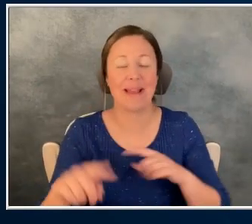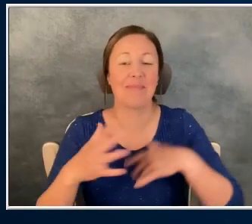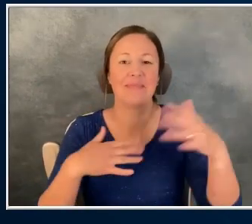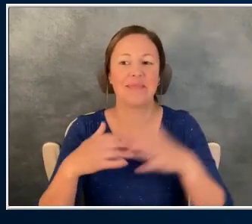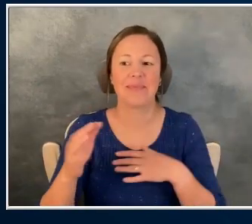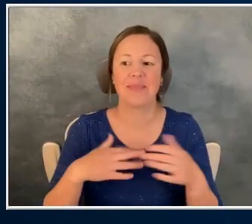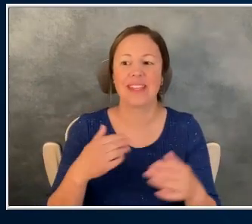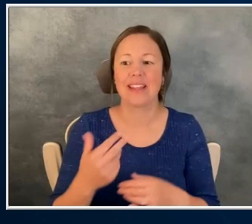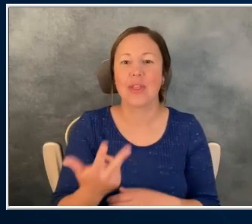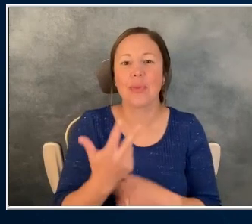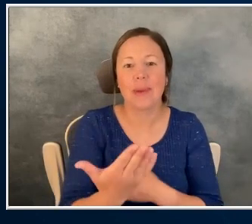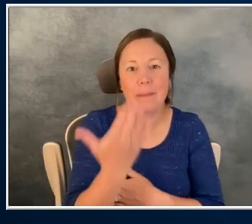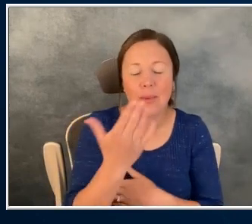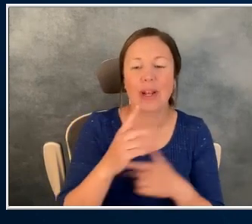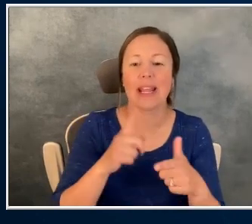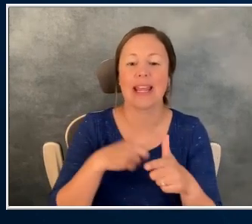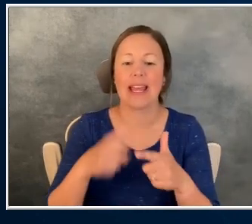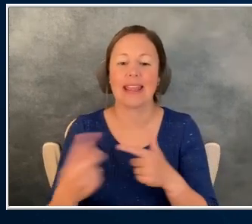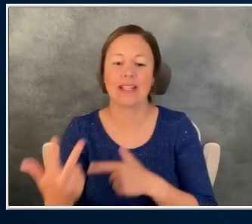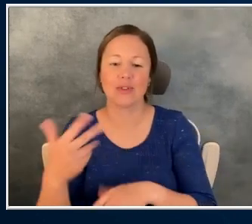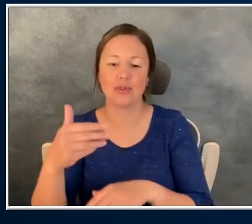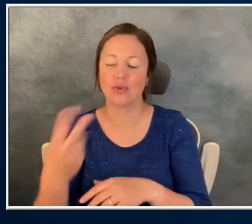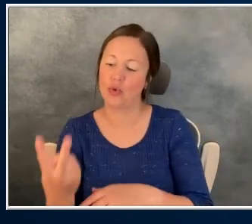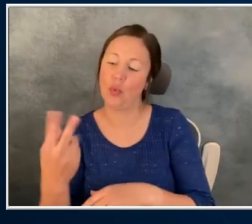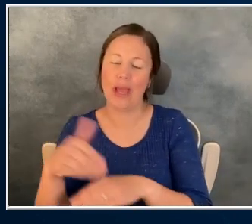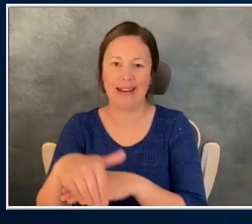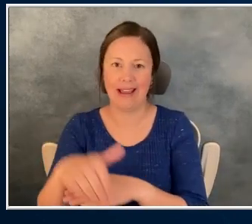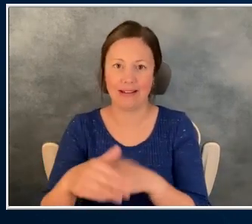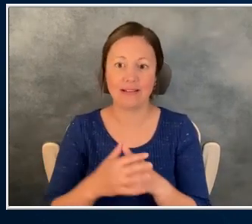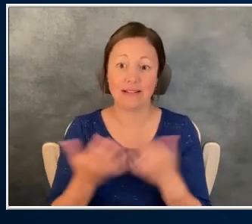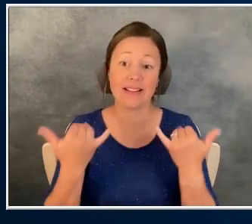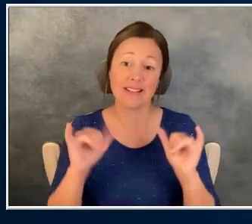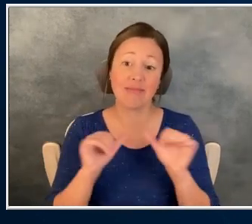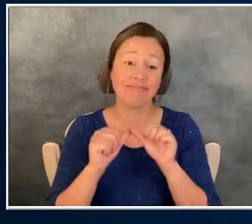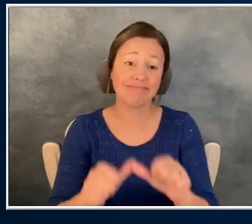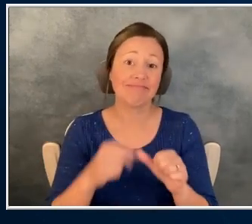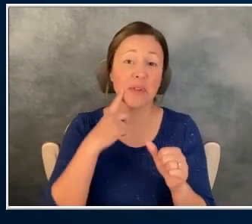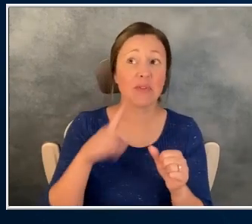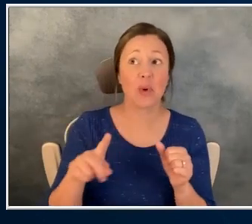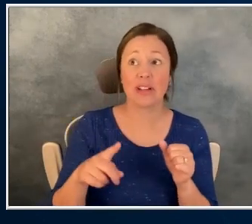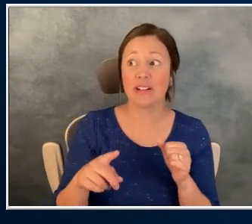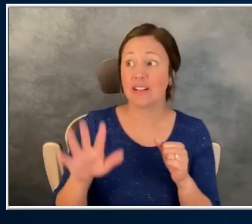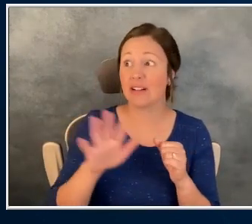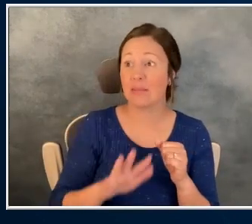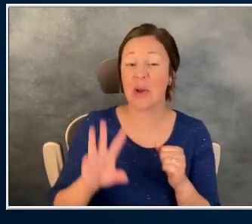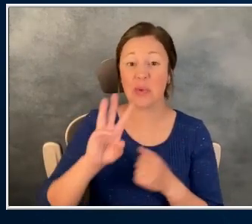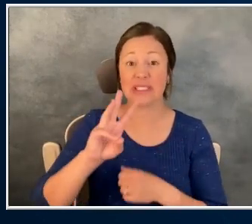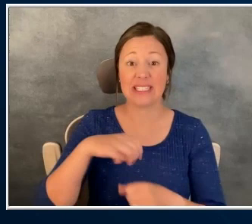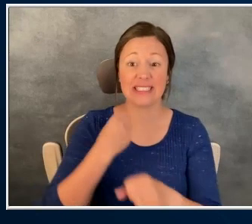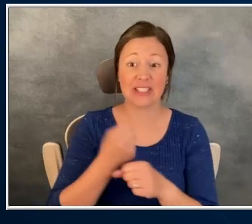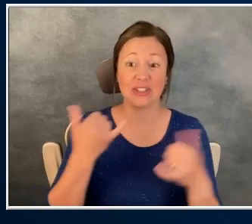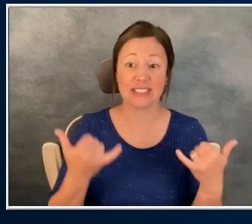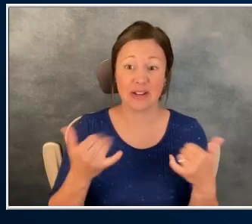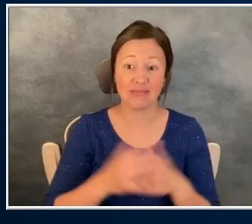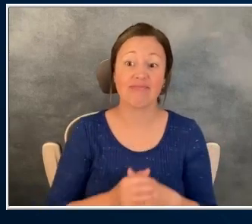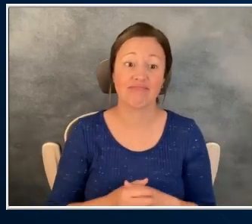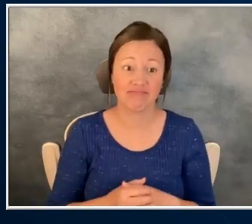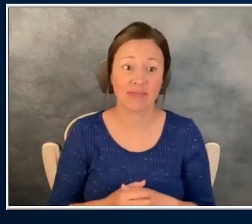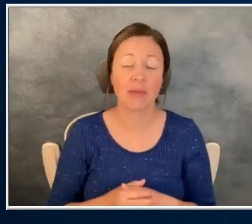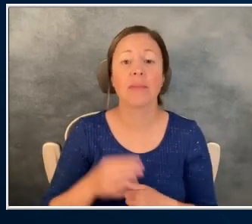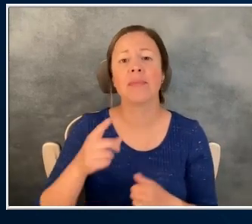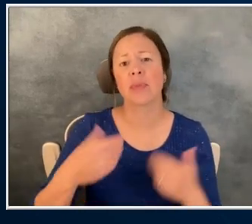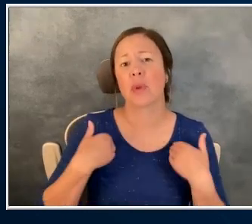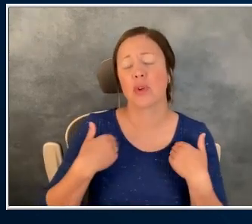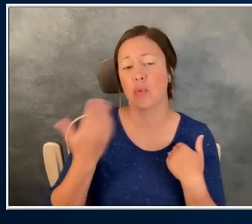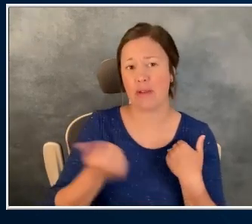take like three in the morning and two at night. So, and I'm still on them. Yeah. I've been on them for about six years. Do you have side